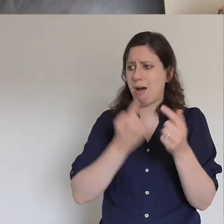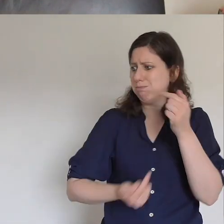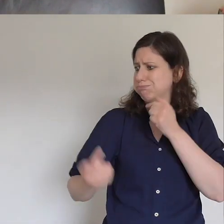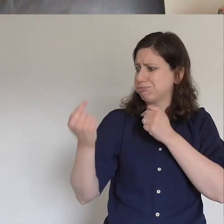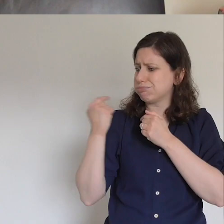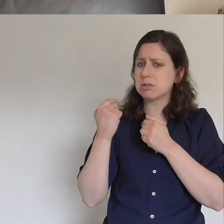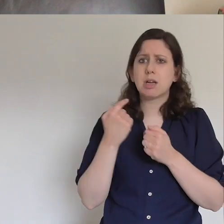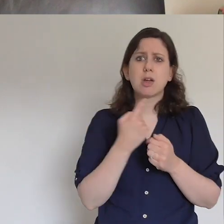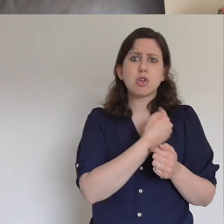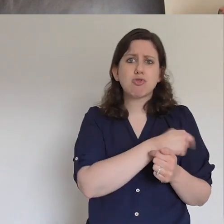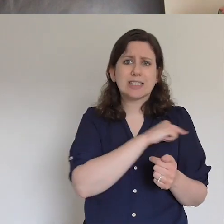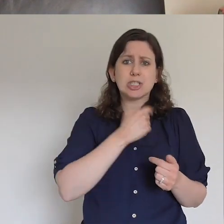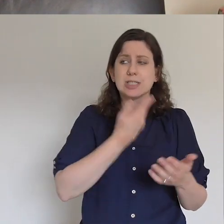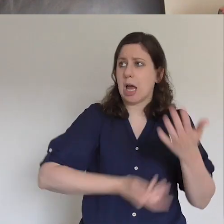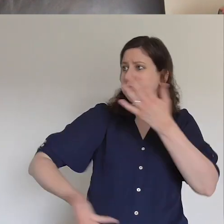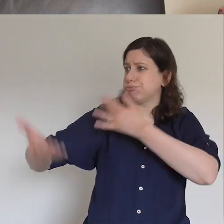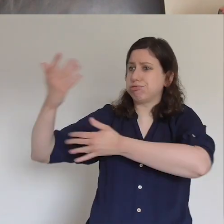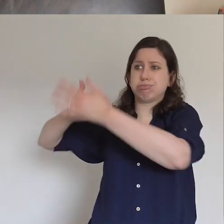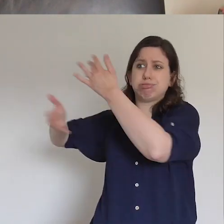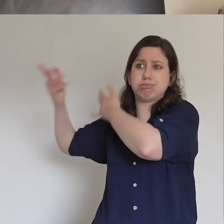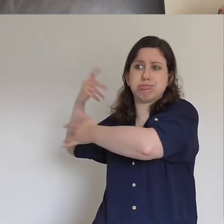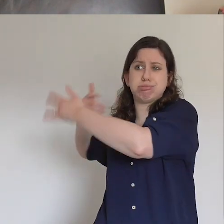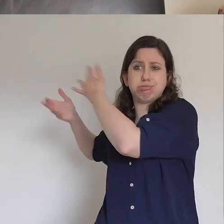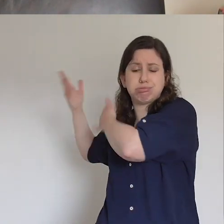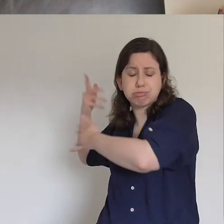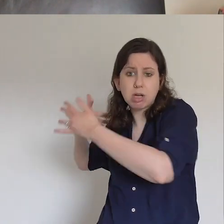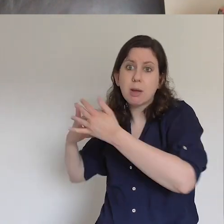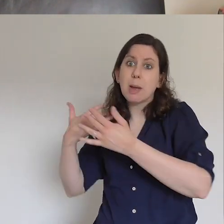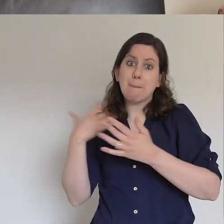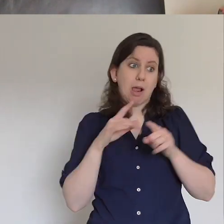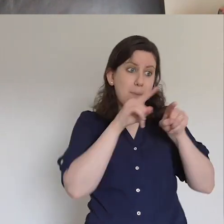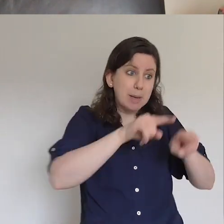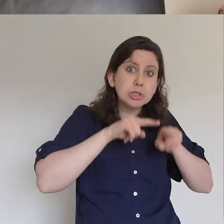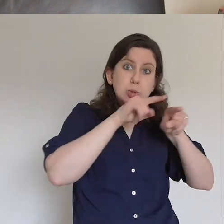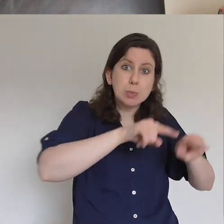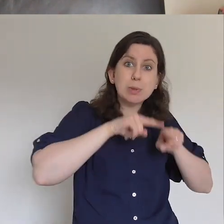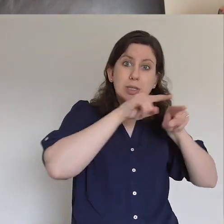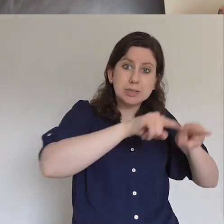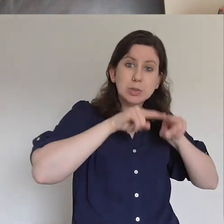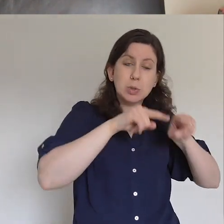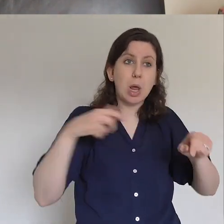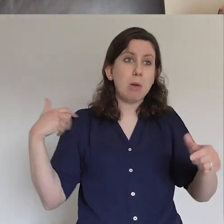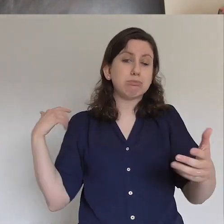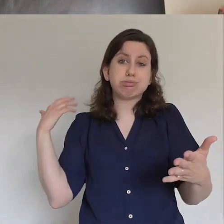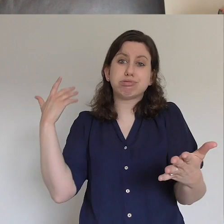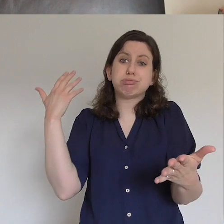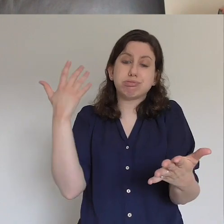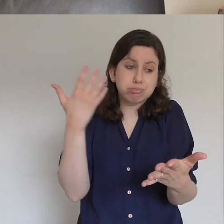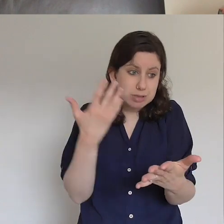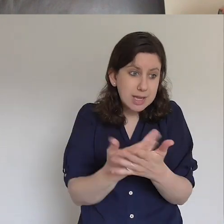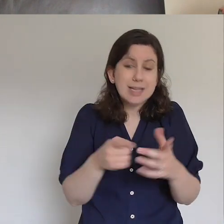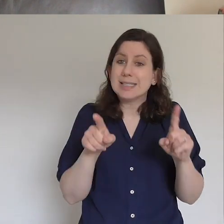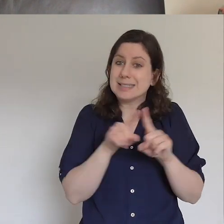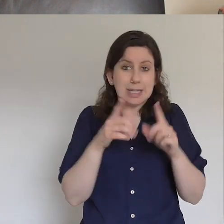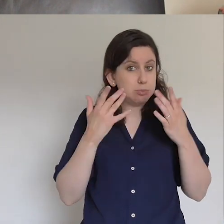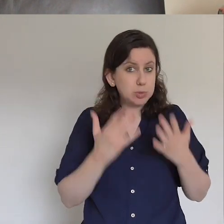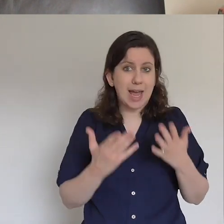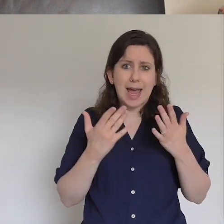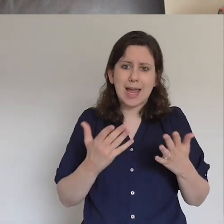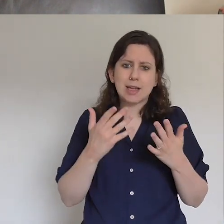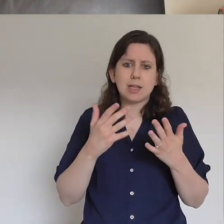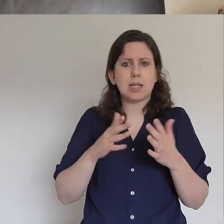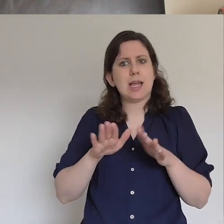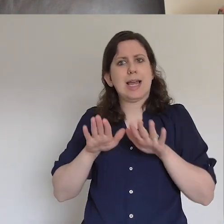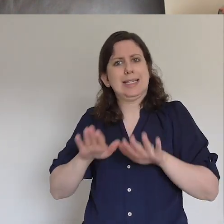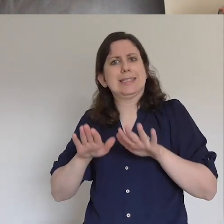garden through to the so-called Islamic state of today. Yeah. People have felt the way to get rid of Christians is to hurt them, to kill them. But the thing is, is Christianity